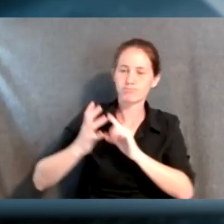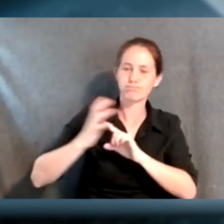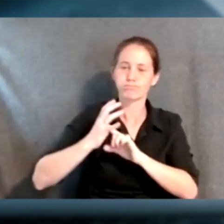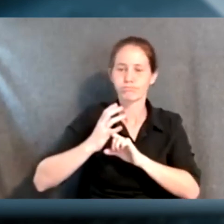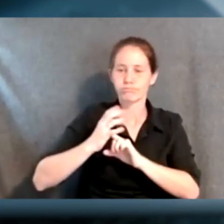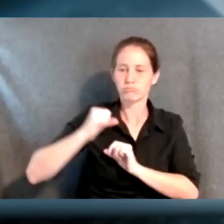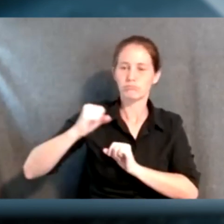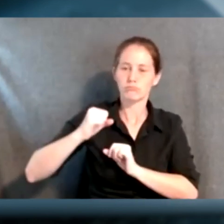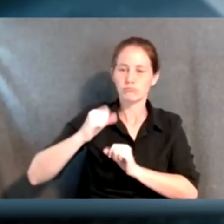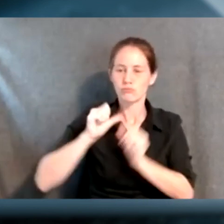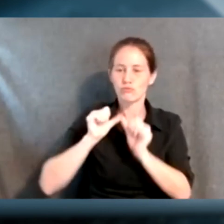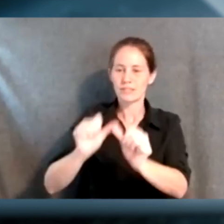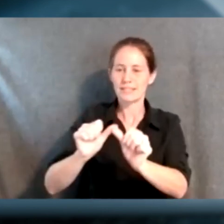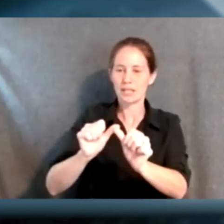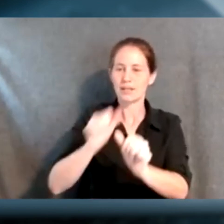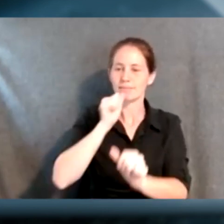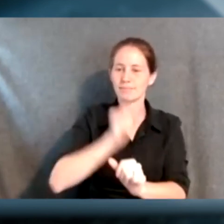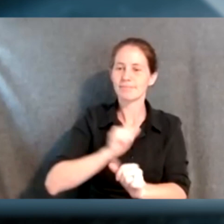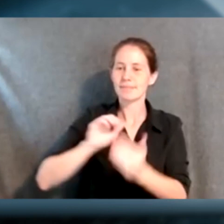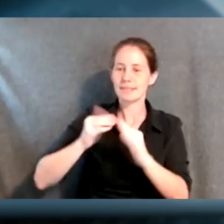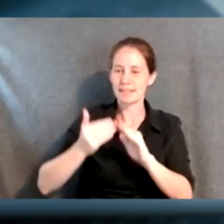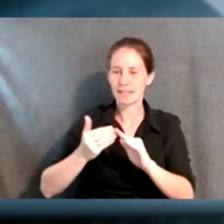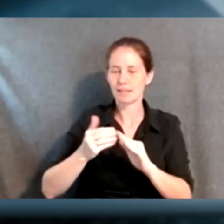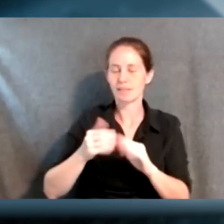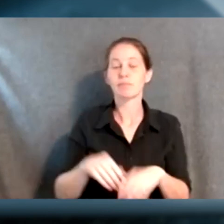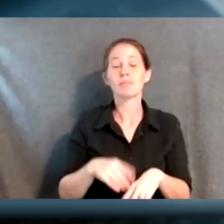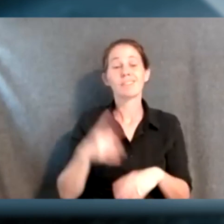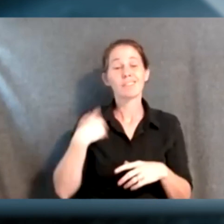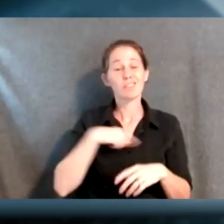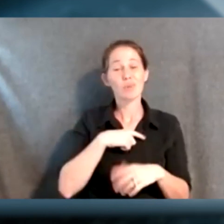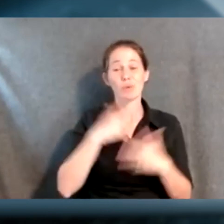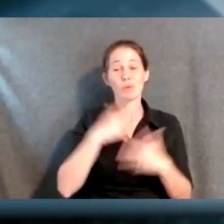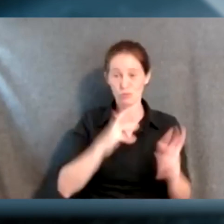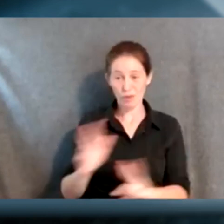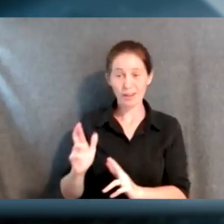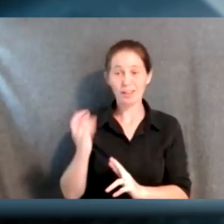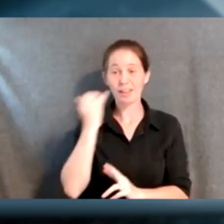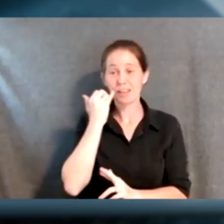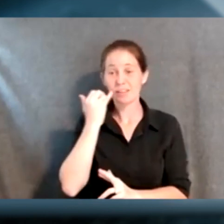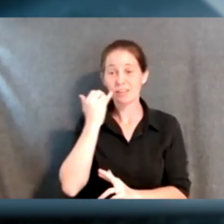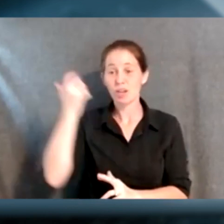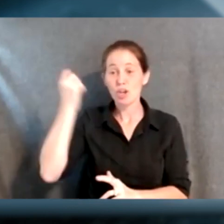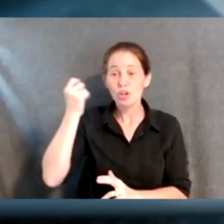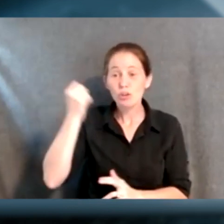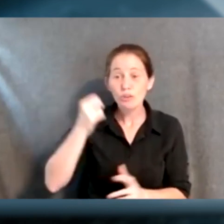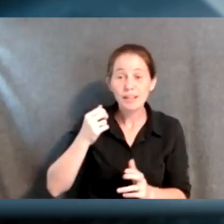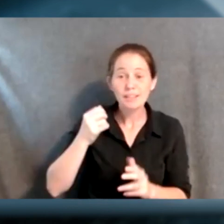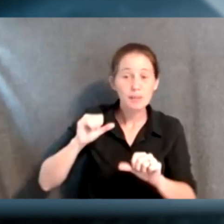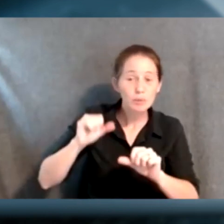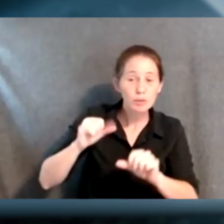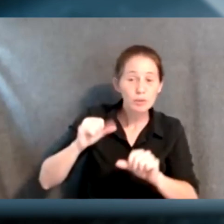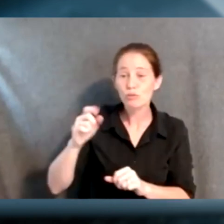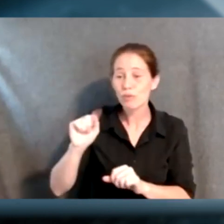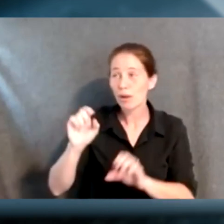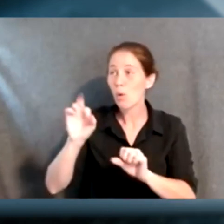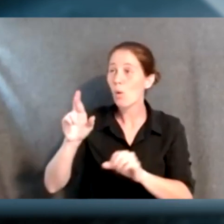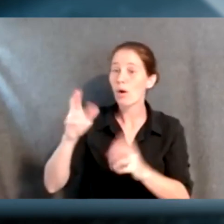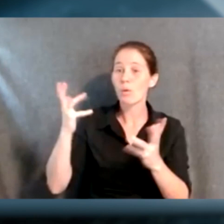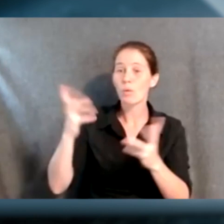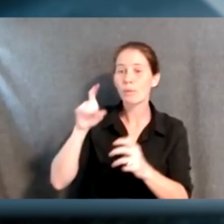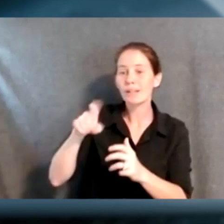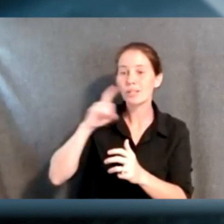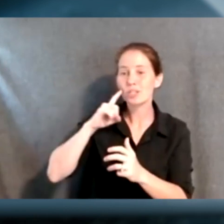are all costed out so that we, you know, have them ready to go when grants arise or know what we're applying for in budget season.